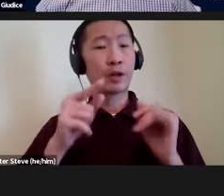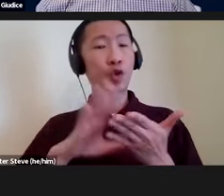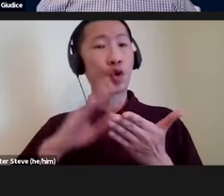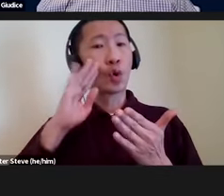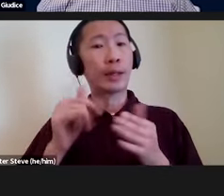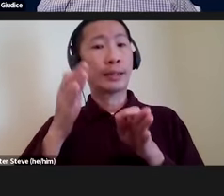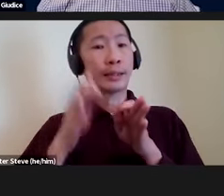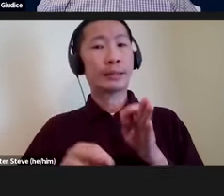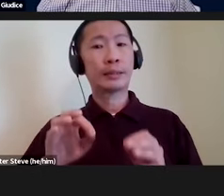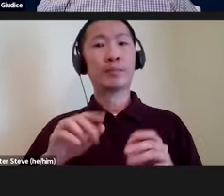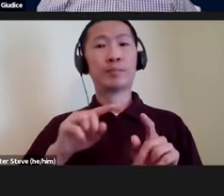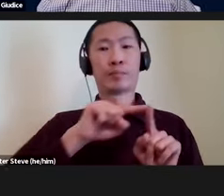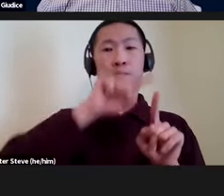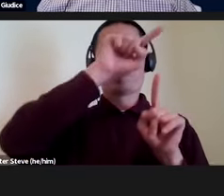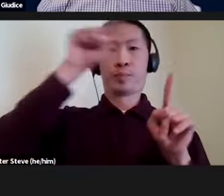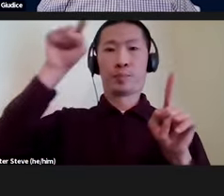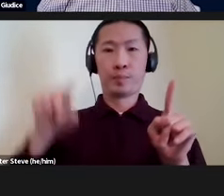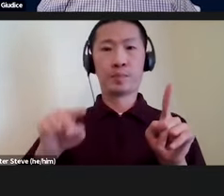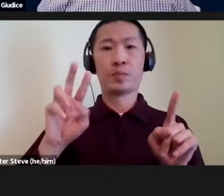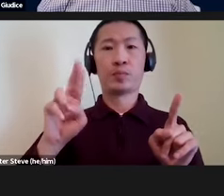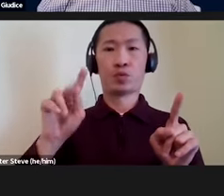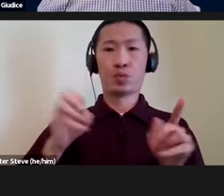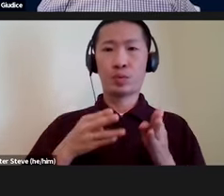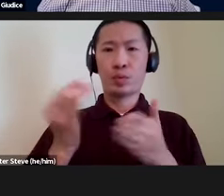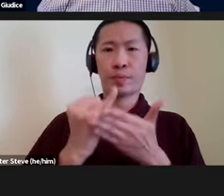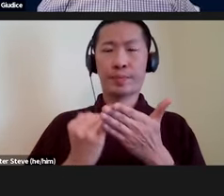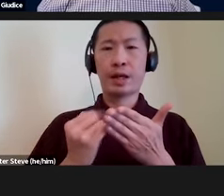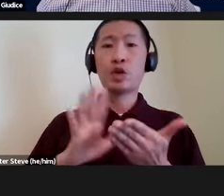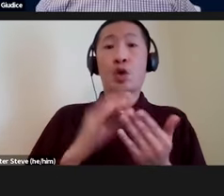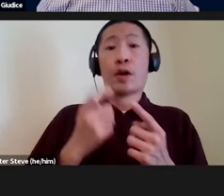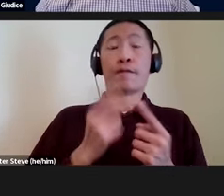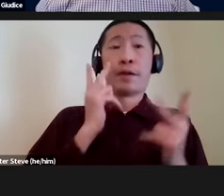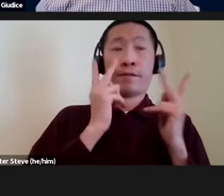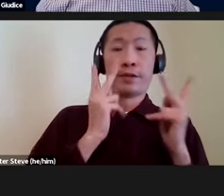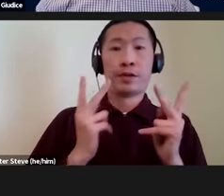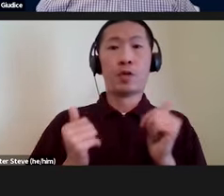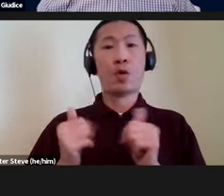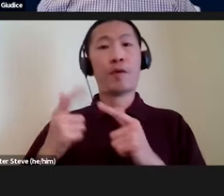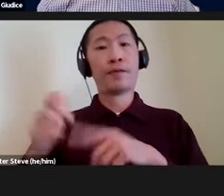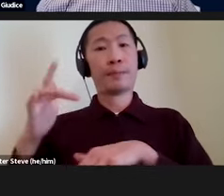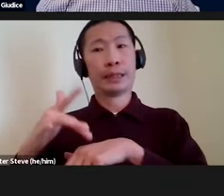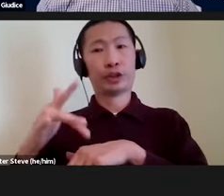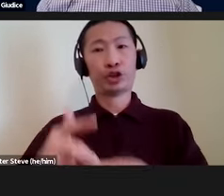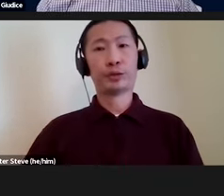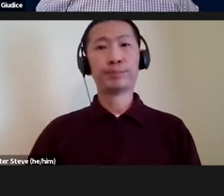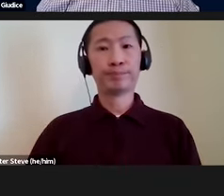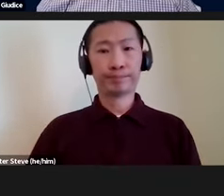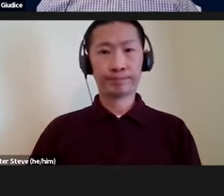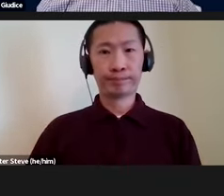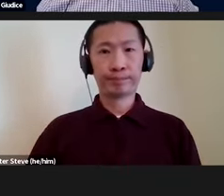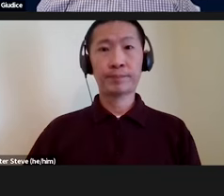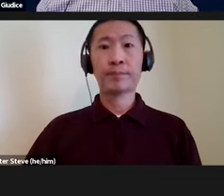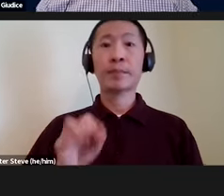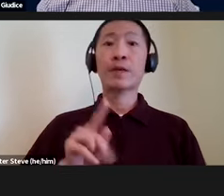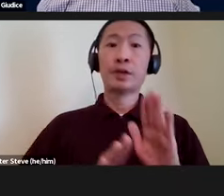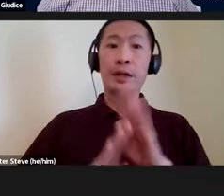this simple route map that we're showing here, a three-leg route map, and you're going to learn it from vision, or learn it from touch. Okay, if you